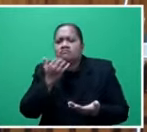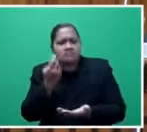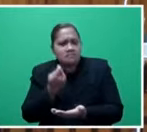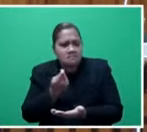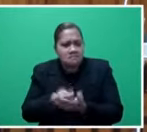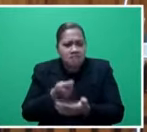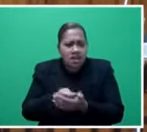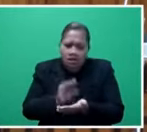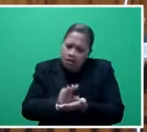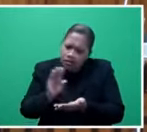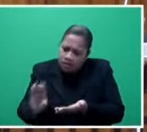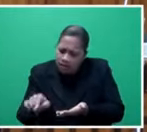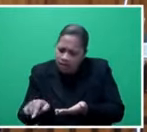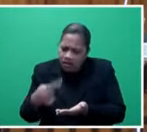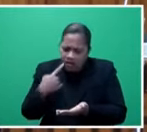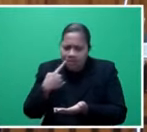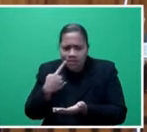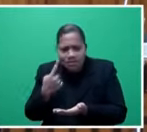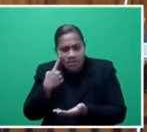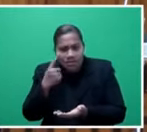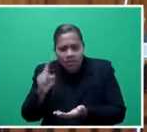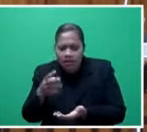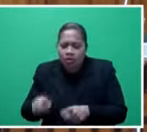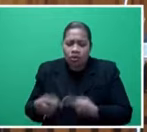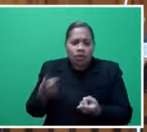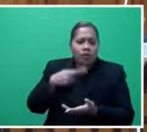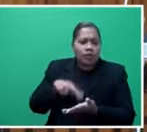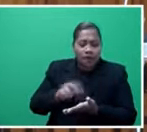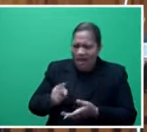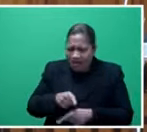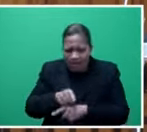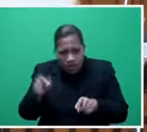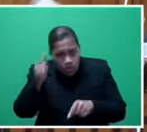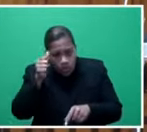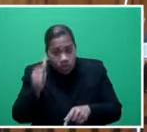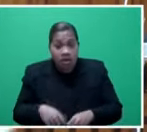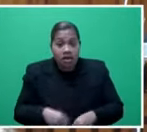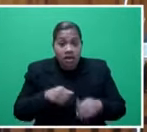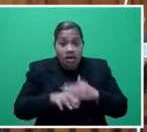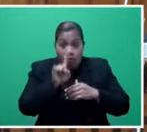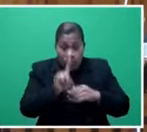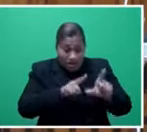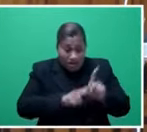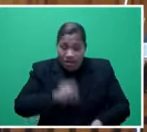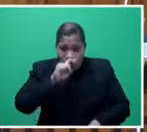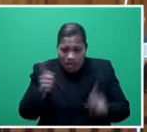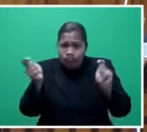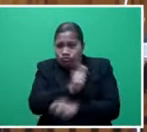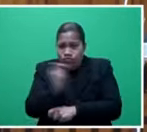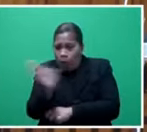have got a different report altogether. They know, they know that within one year, you cannot retrofit all the buses in Fiji.